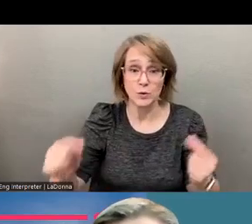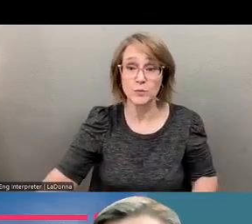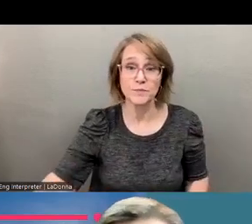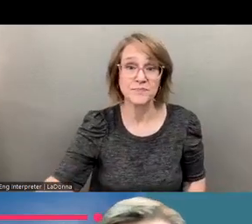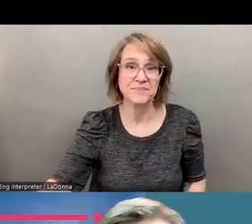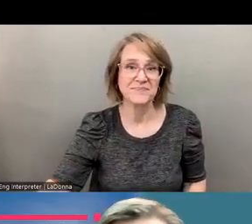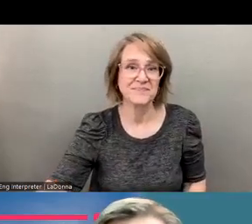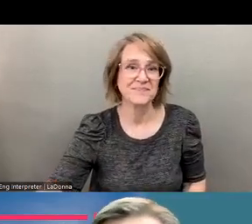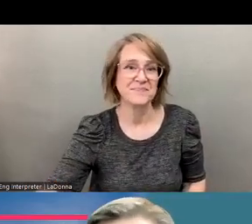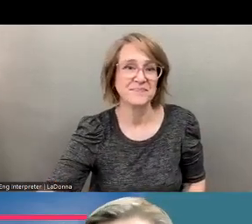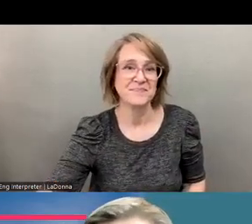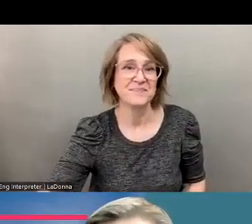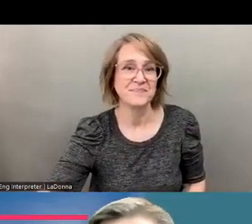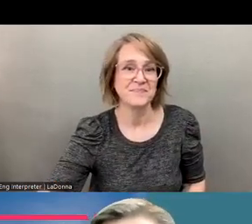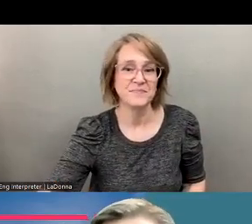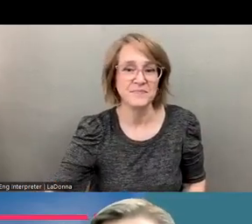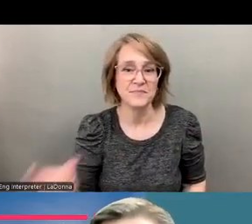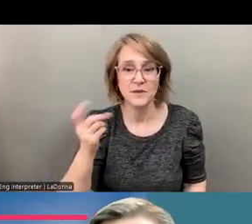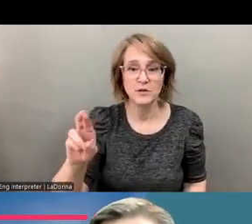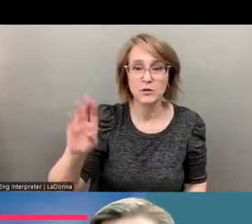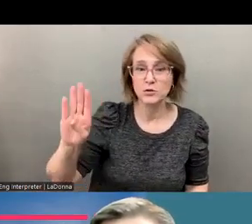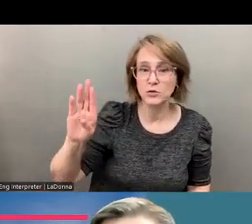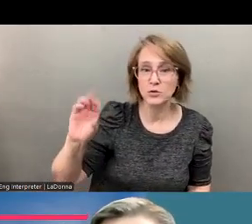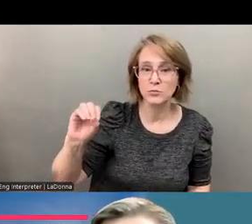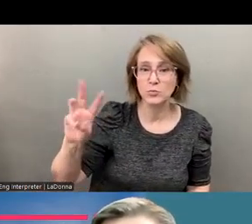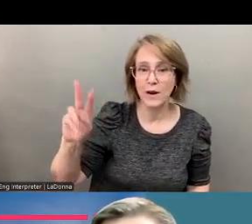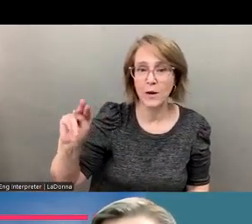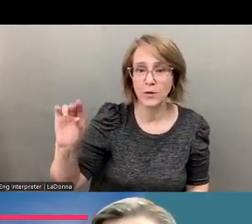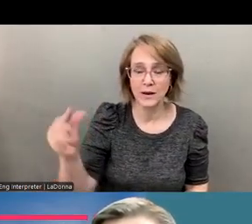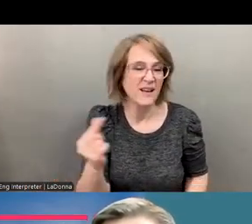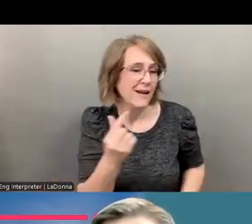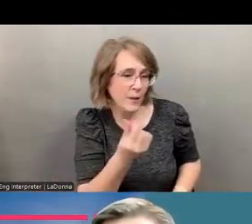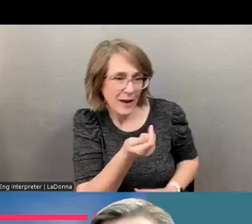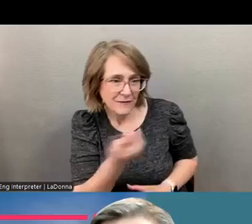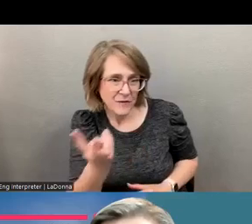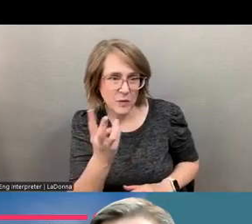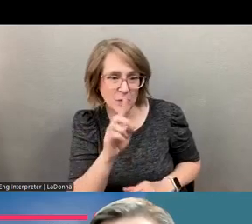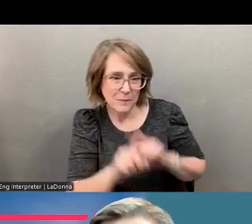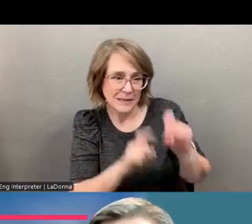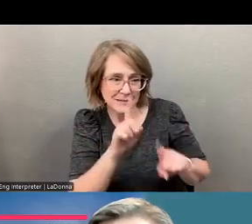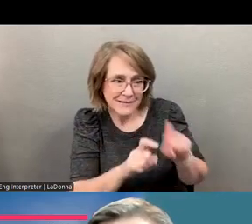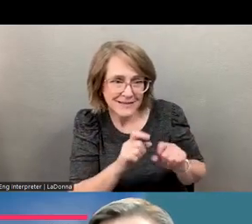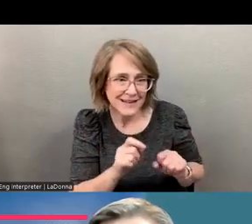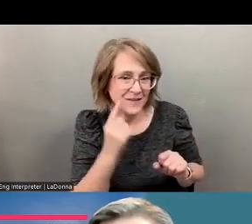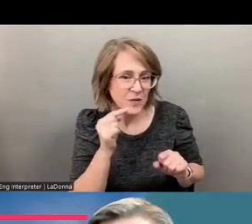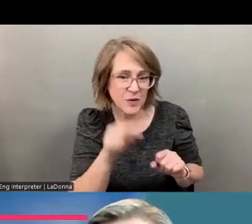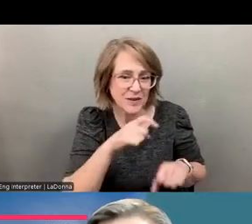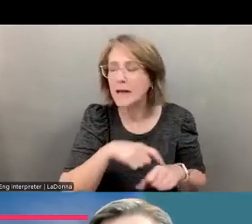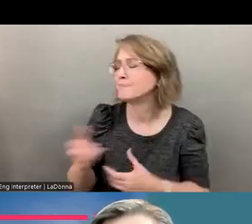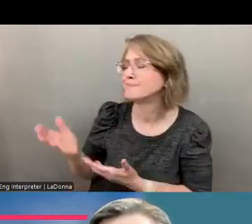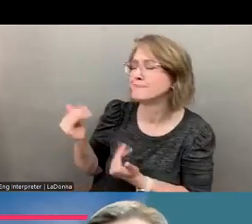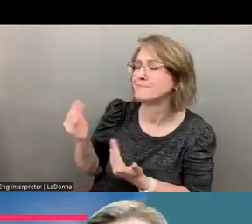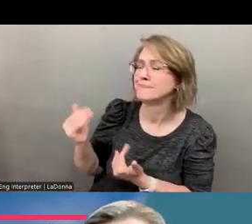So Tom, if I can, uh, we've got a couple of extra minutes. If I could squeeze in a couple of questions, I think are right down your alley. I don't know if you saw it in the chat,